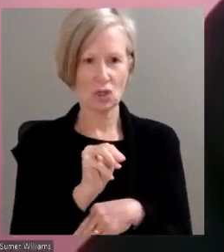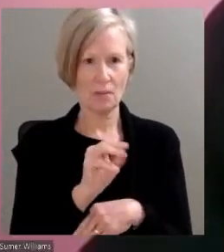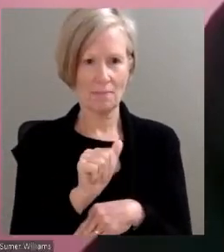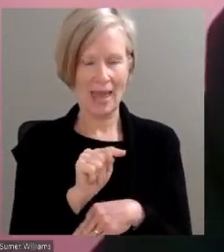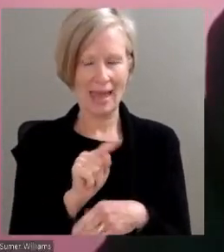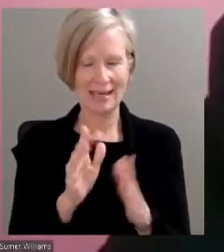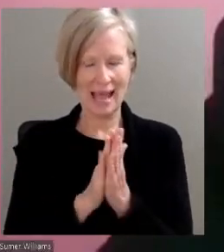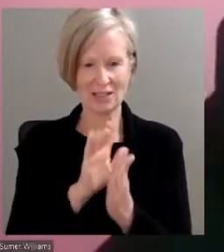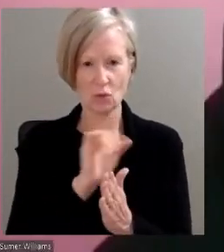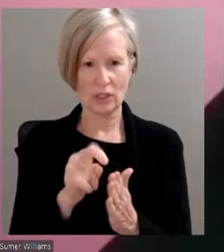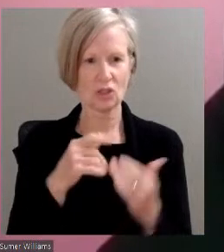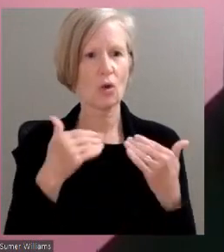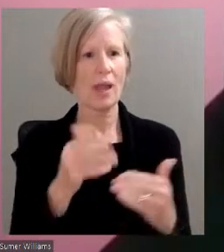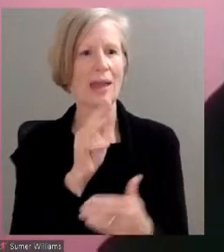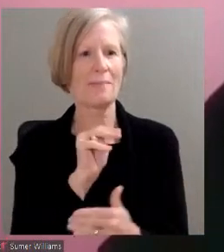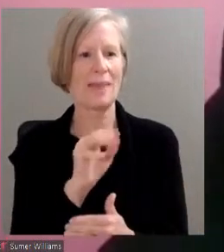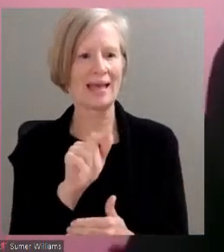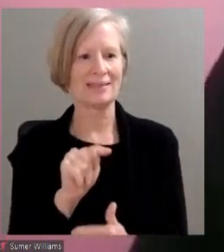question. Take it away, Matt.